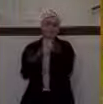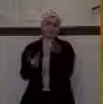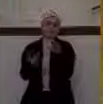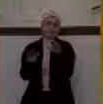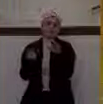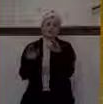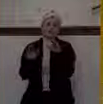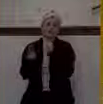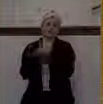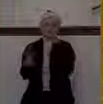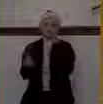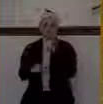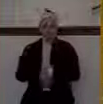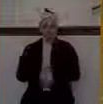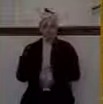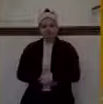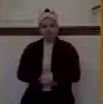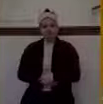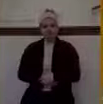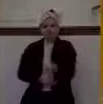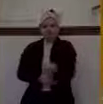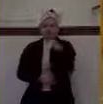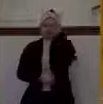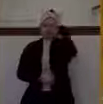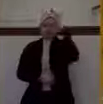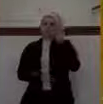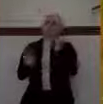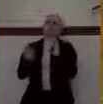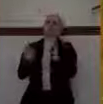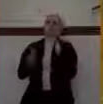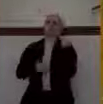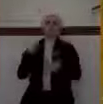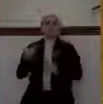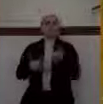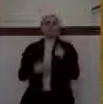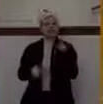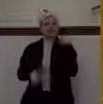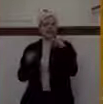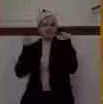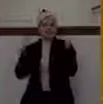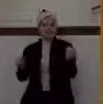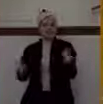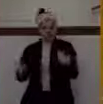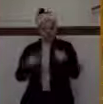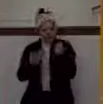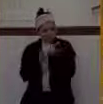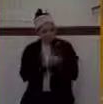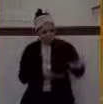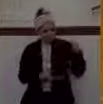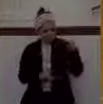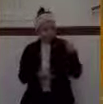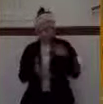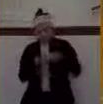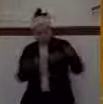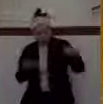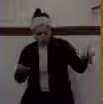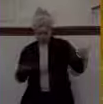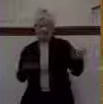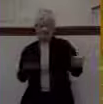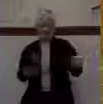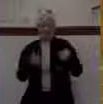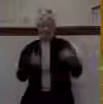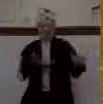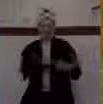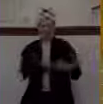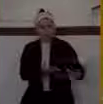They thought that they were well. They said, you know what? We don't need anything. We are rich. We are increased with goods. We have need of